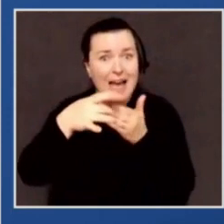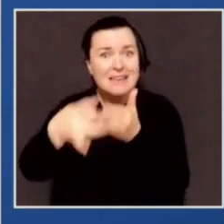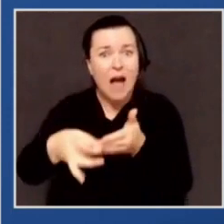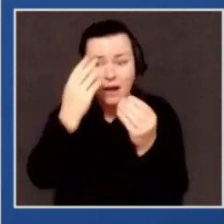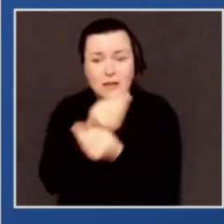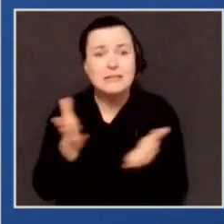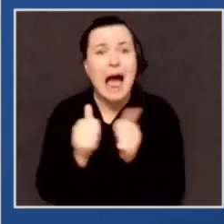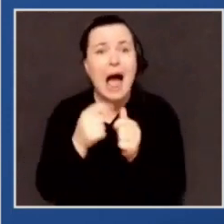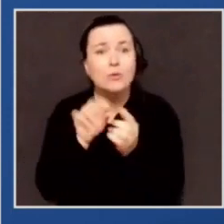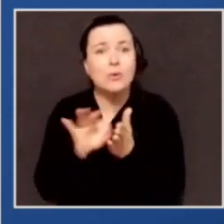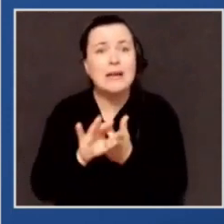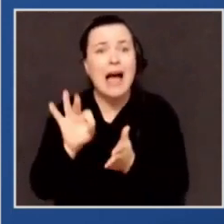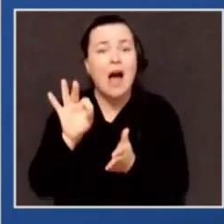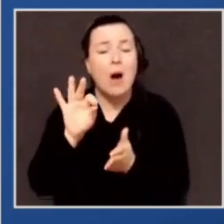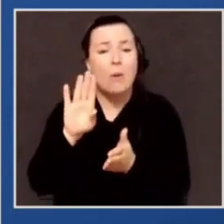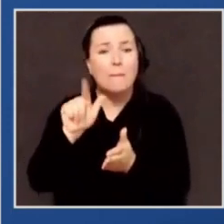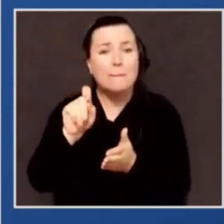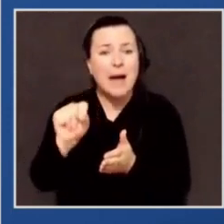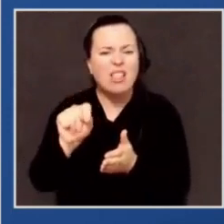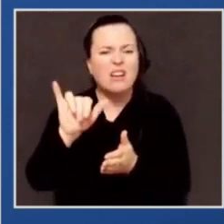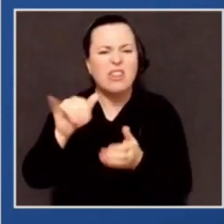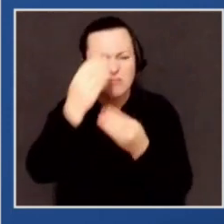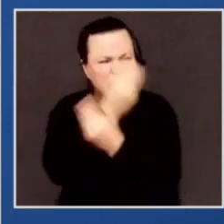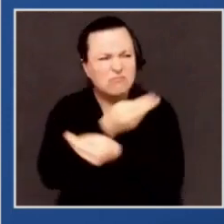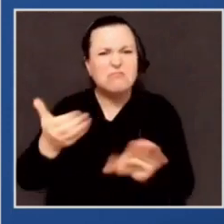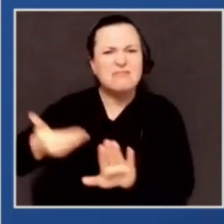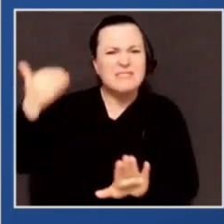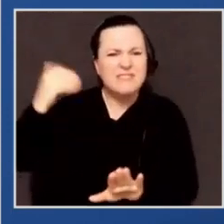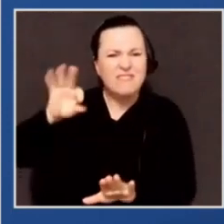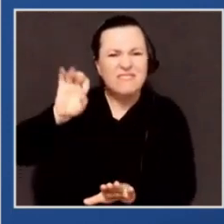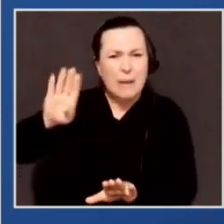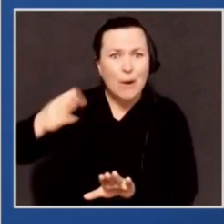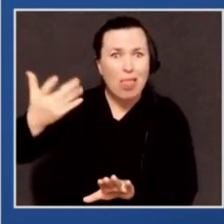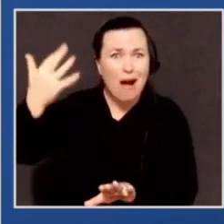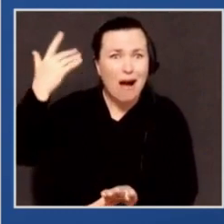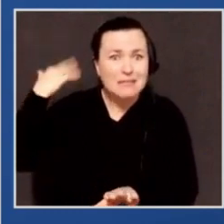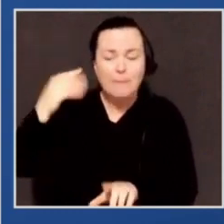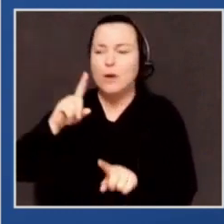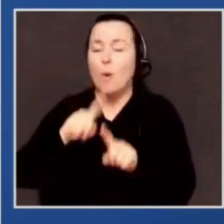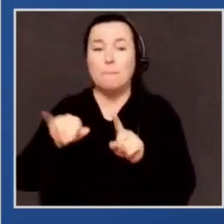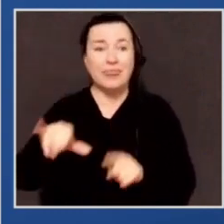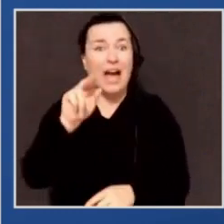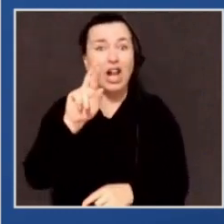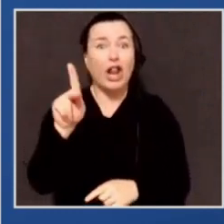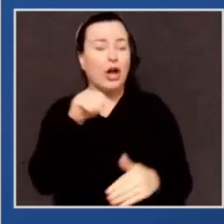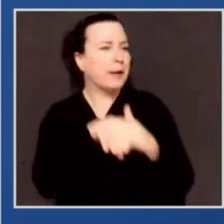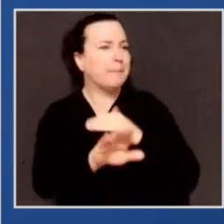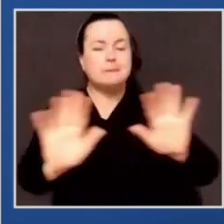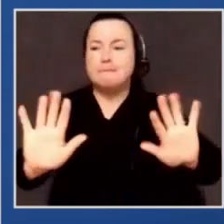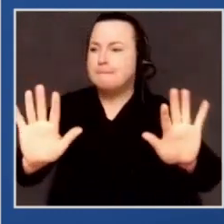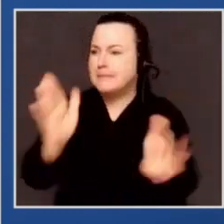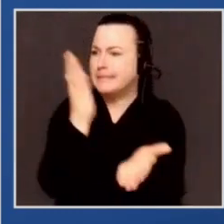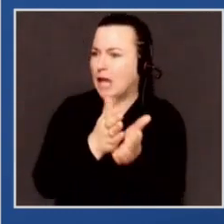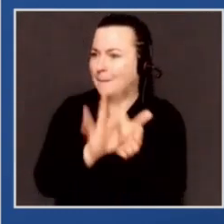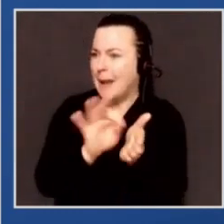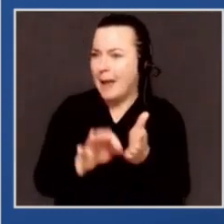of this year, months ago. But in the 11th hour, the Republicans claimed there was some flaw in the ballot counting process. And as we knew from the moment